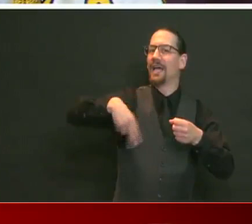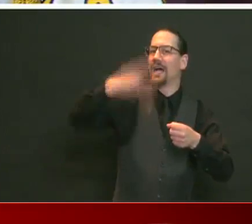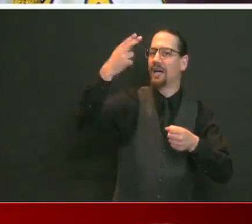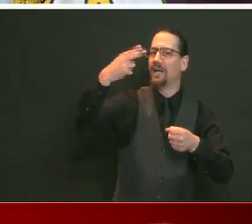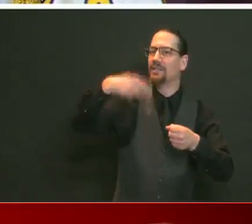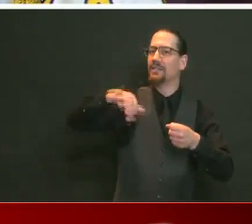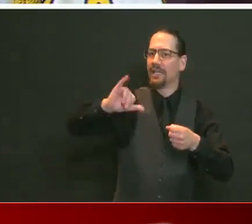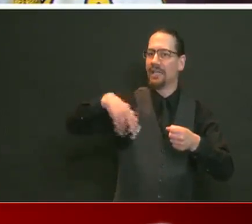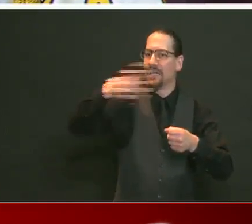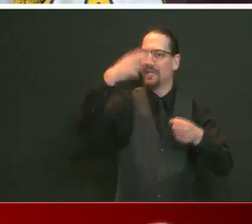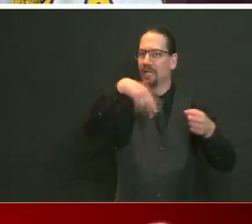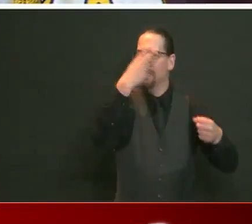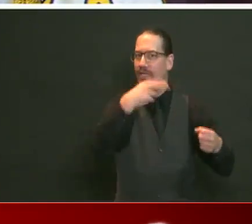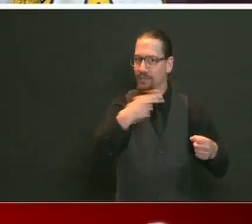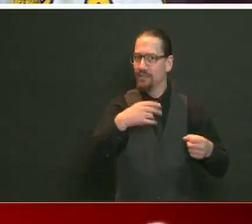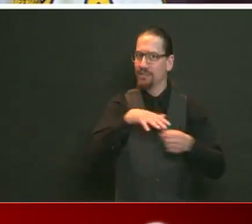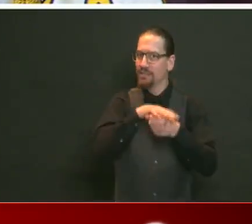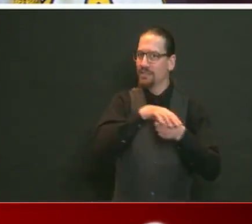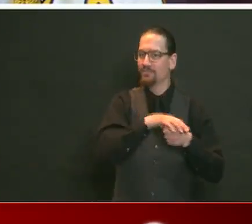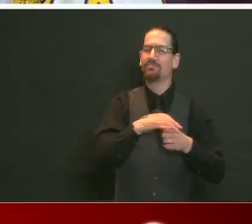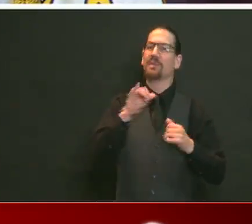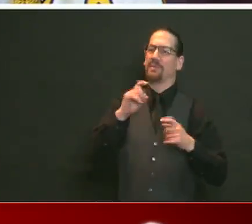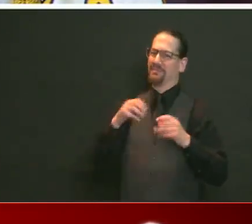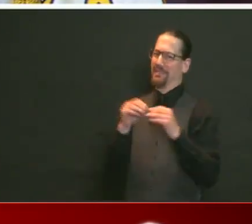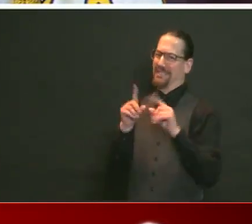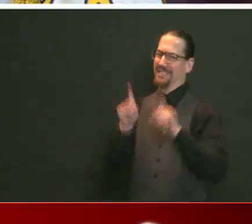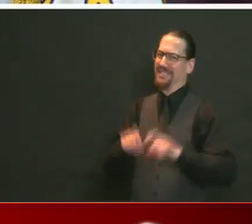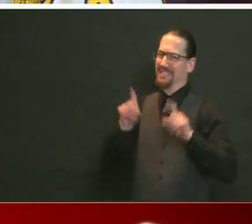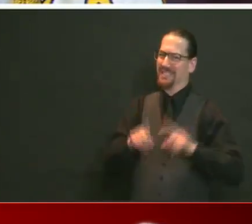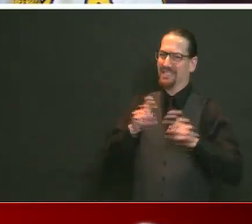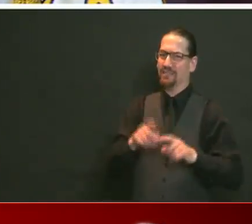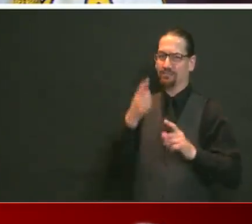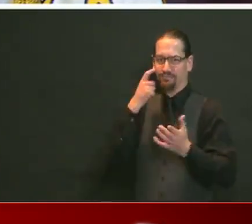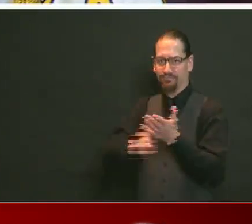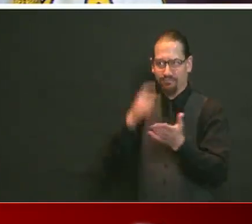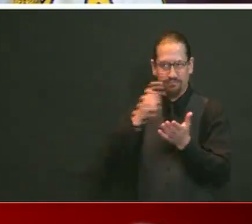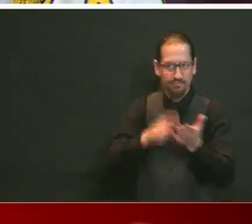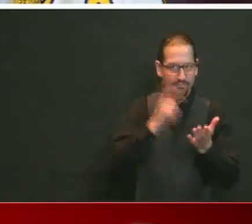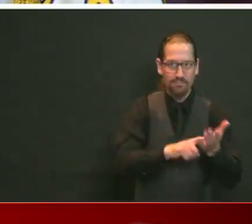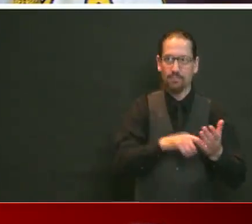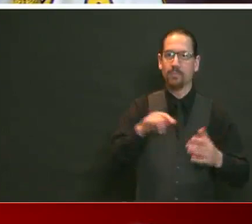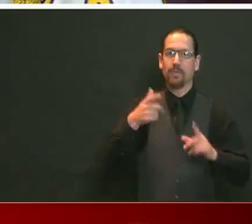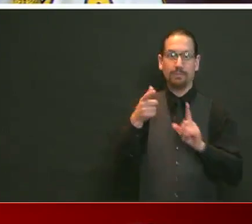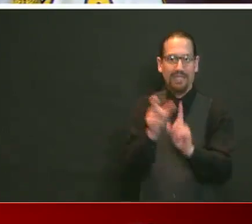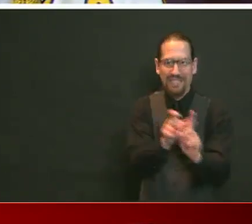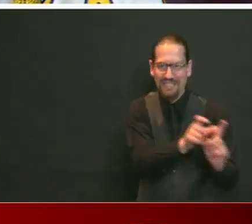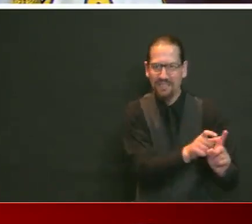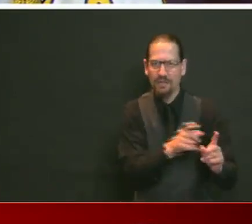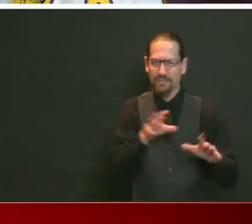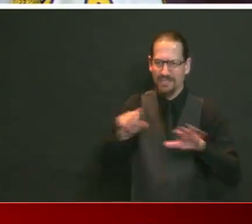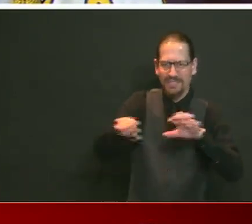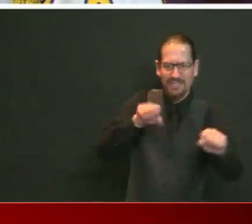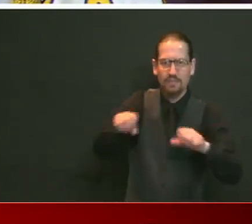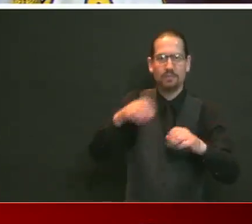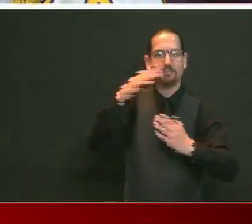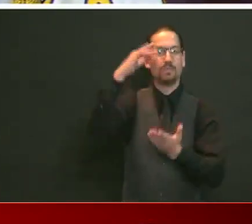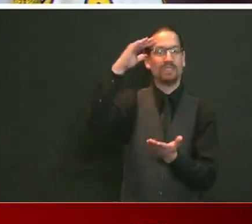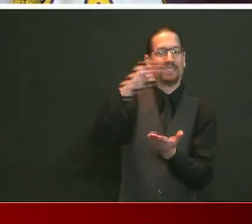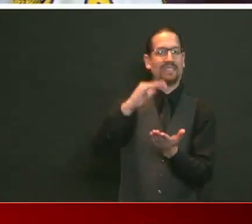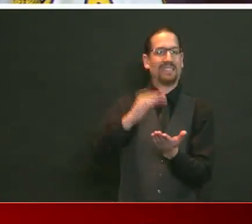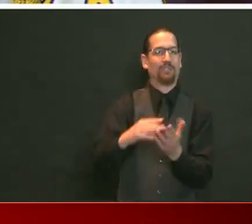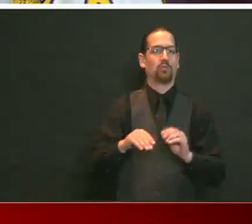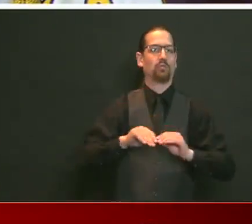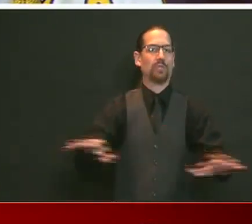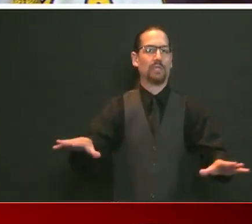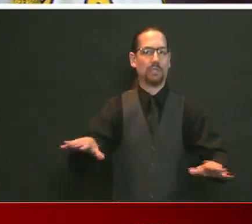they have what they need to be able to isolate and quarantine effectively, and to provide the support. Our